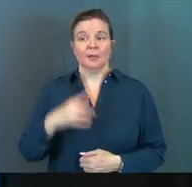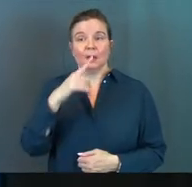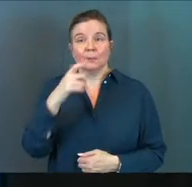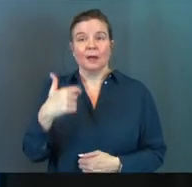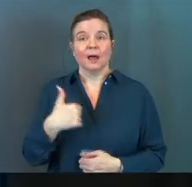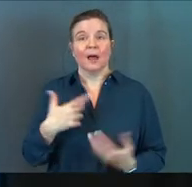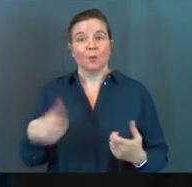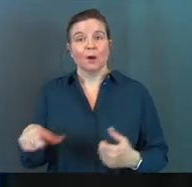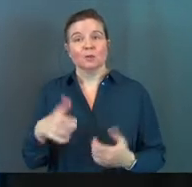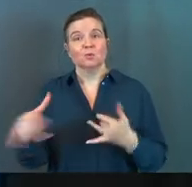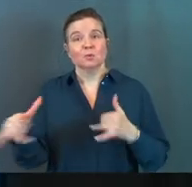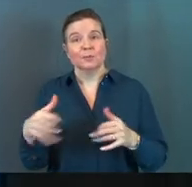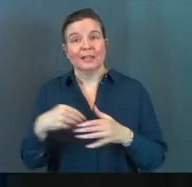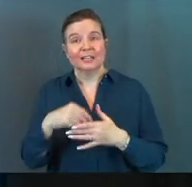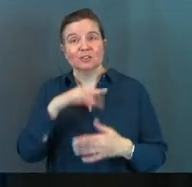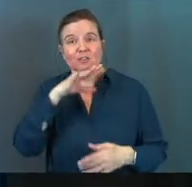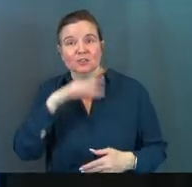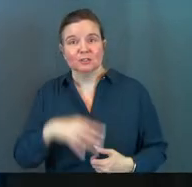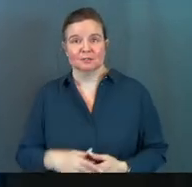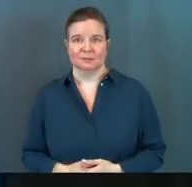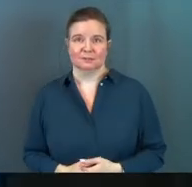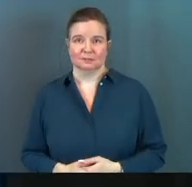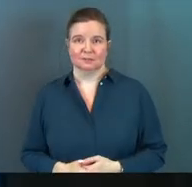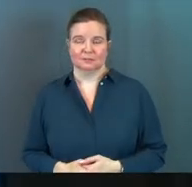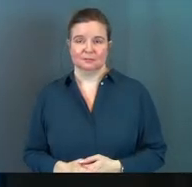Because I want you to play in the dirt.